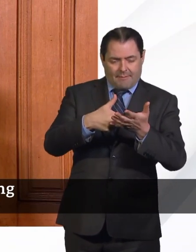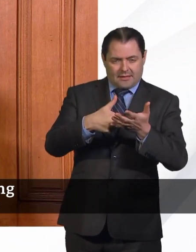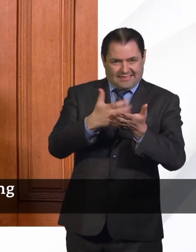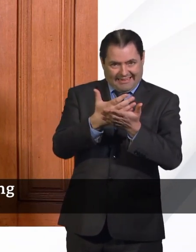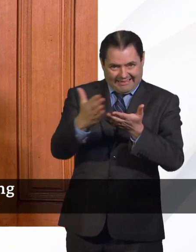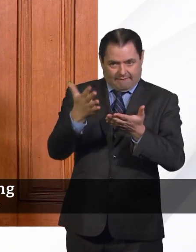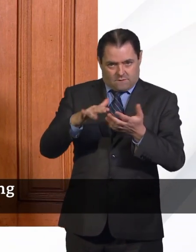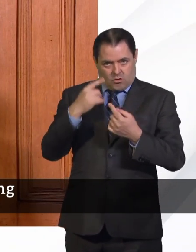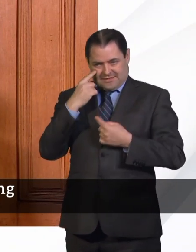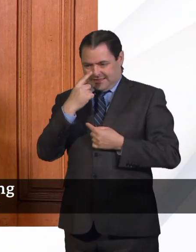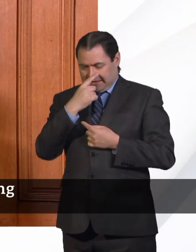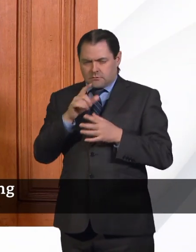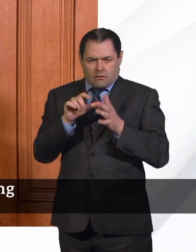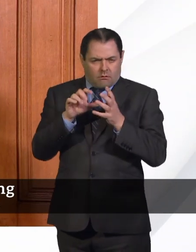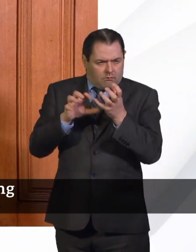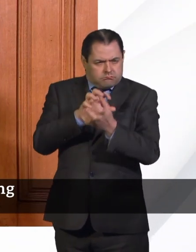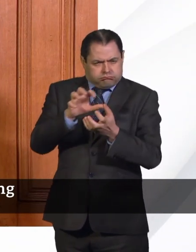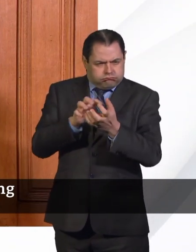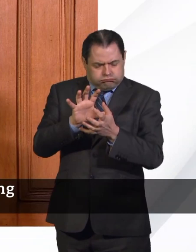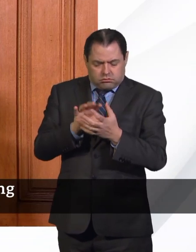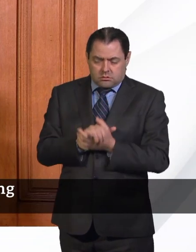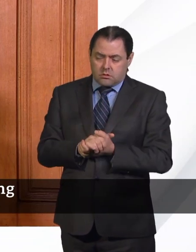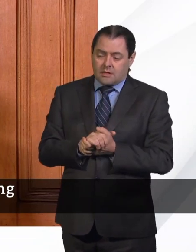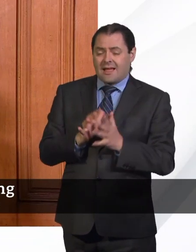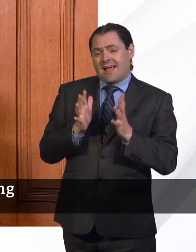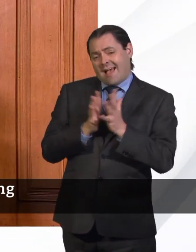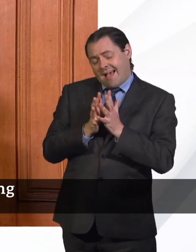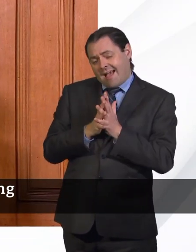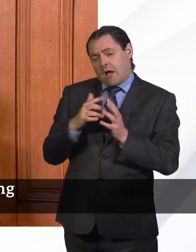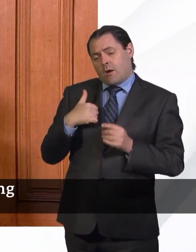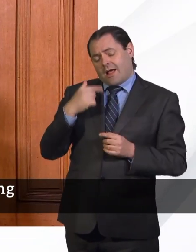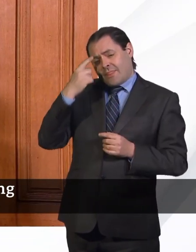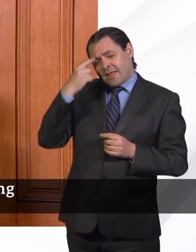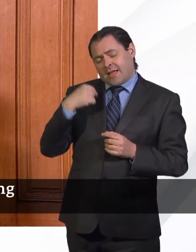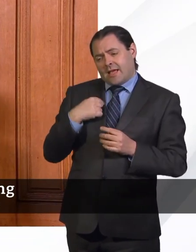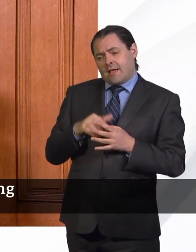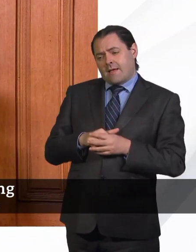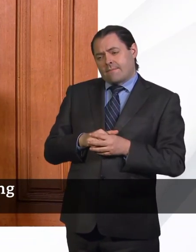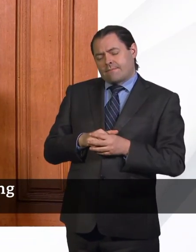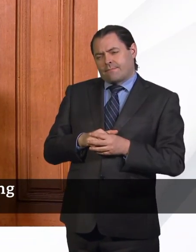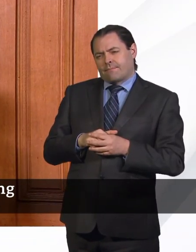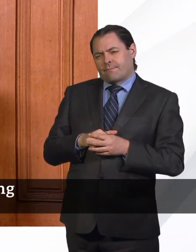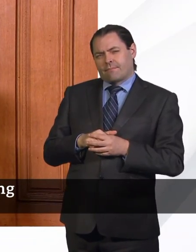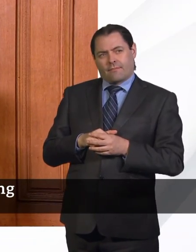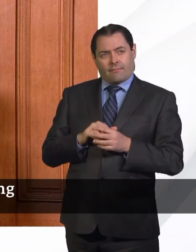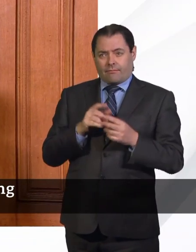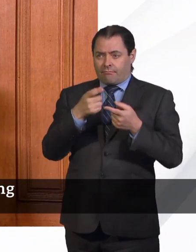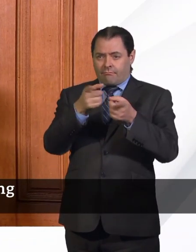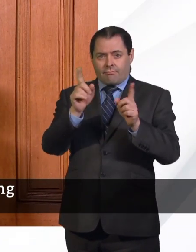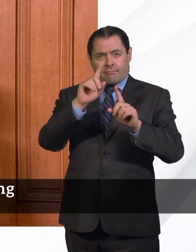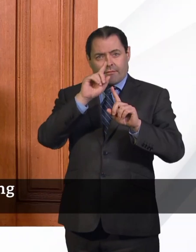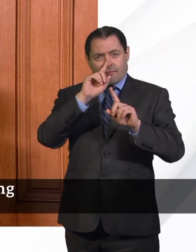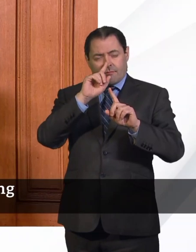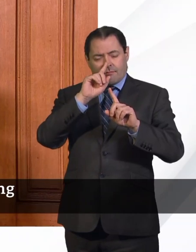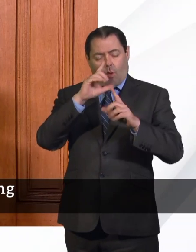there's a – the way we would do this is it is such a way that the people who –